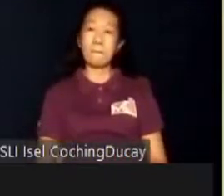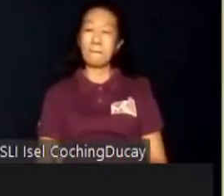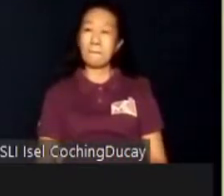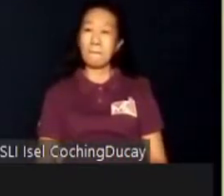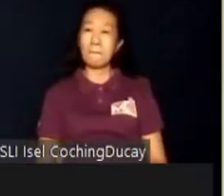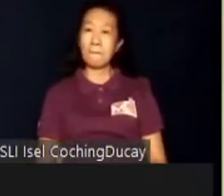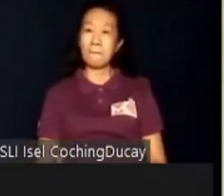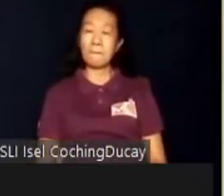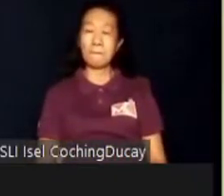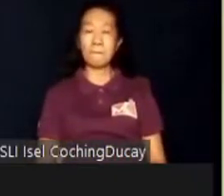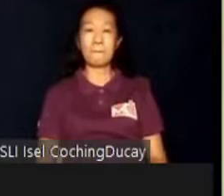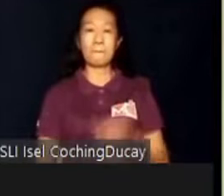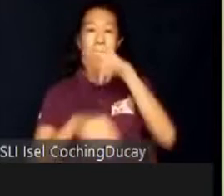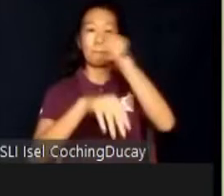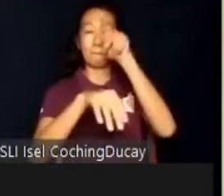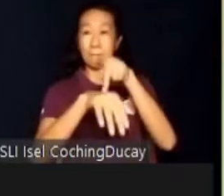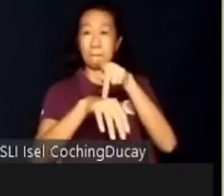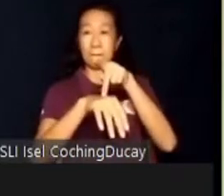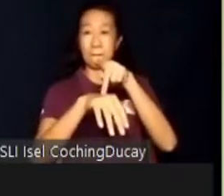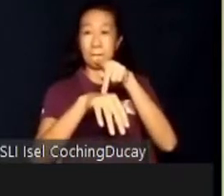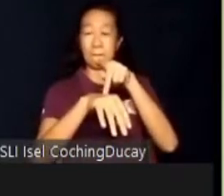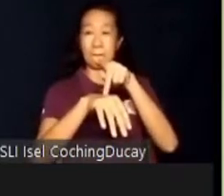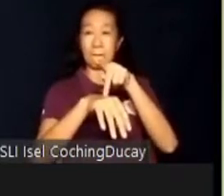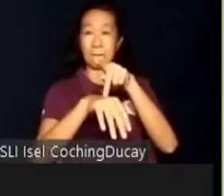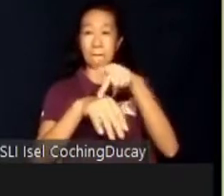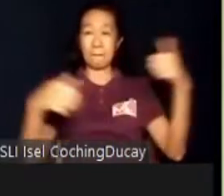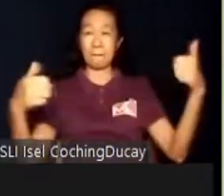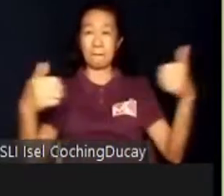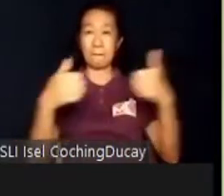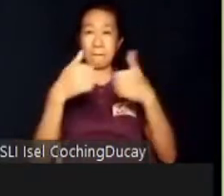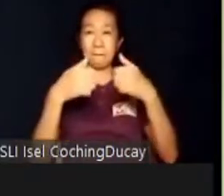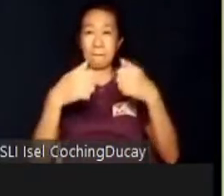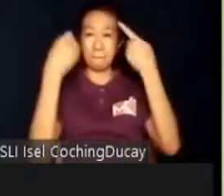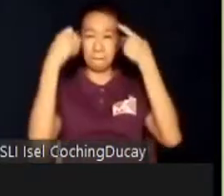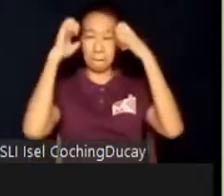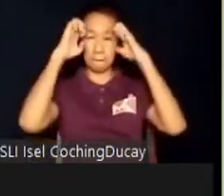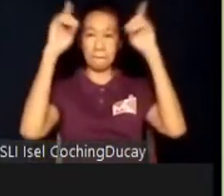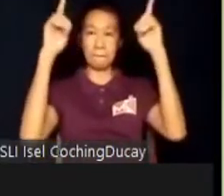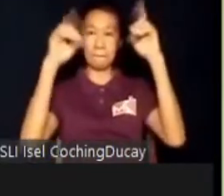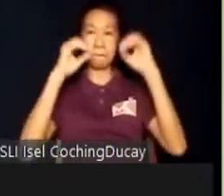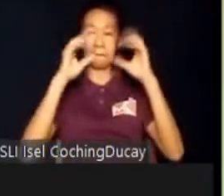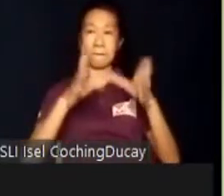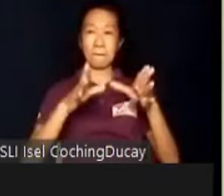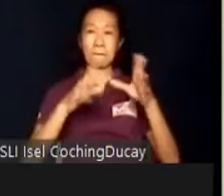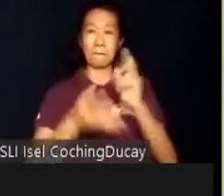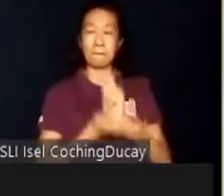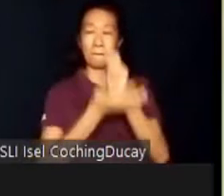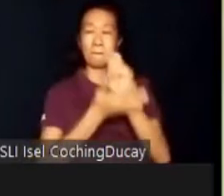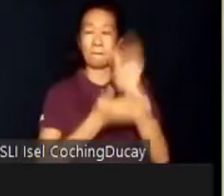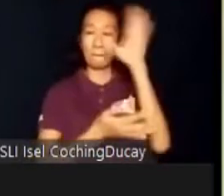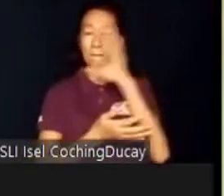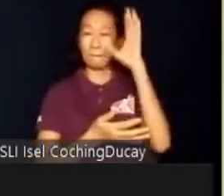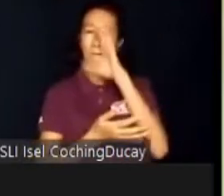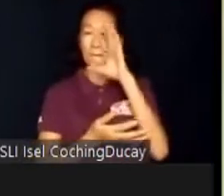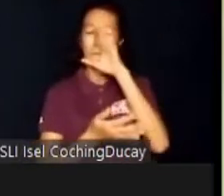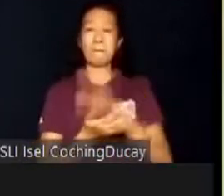In the Philippines, it can still be a challenge for educators and therapists to find suitable employers, unlike in developed